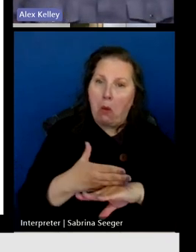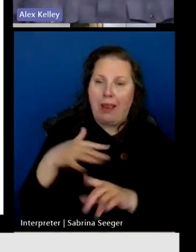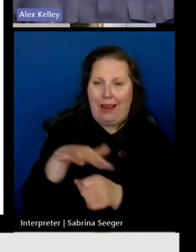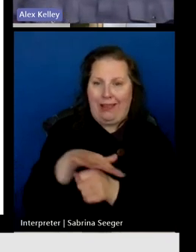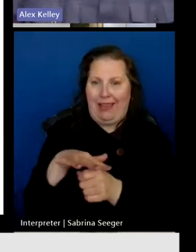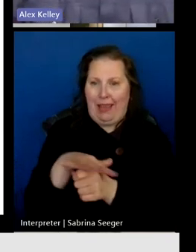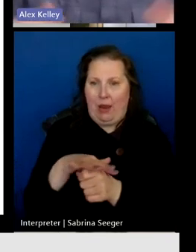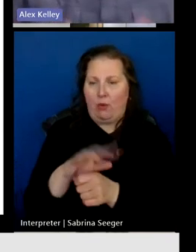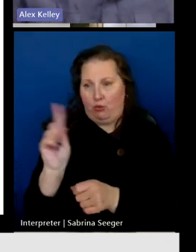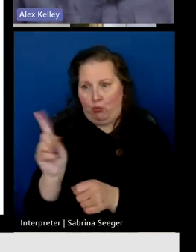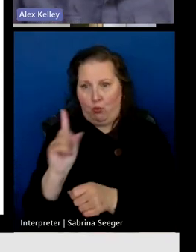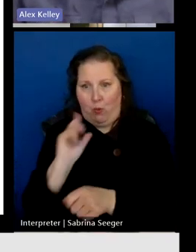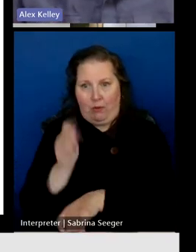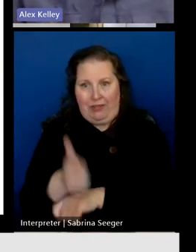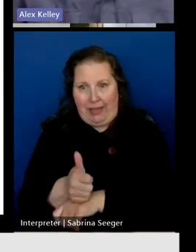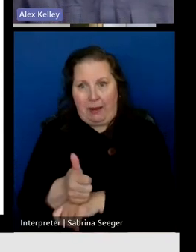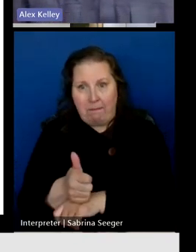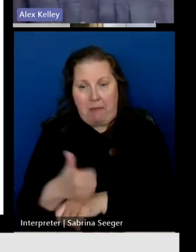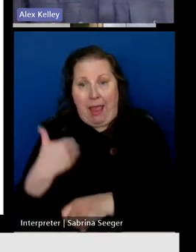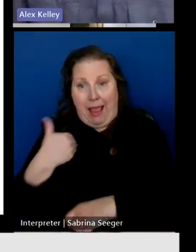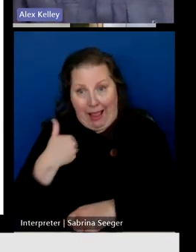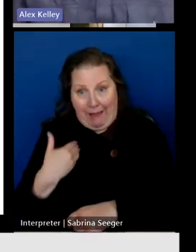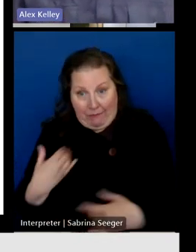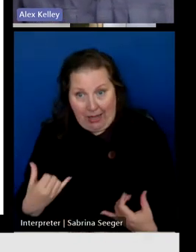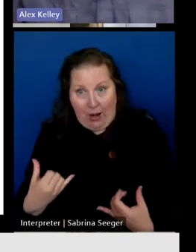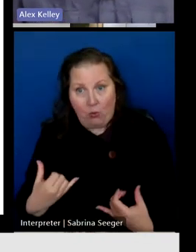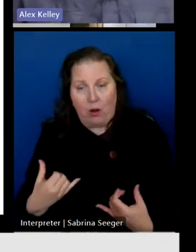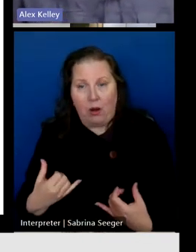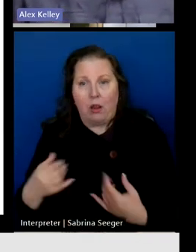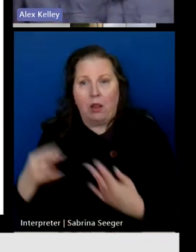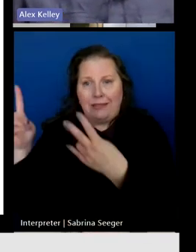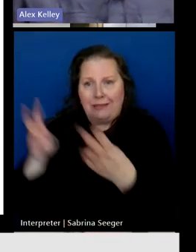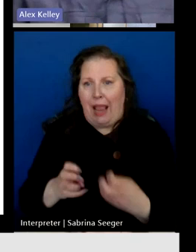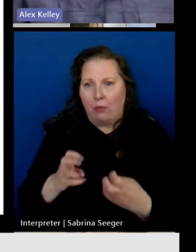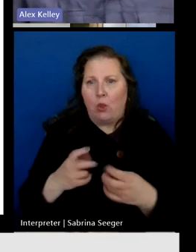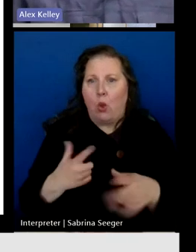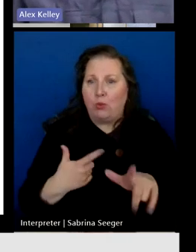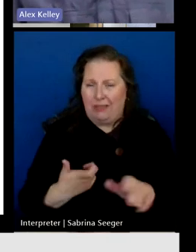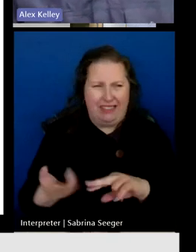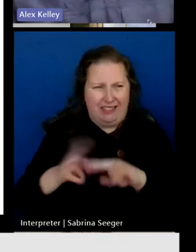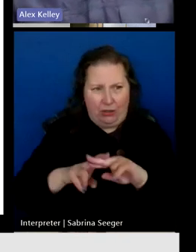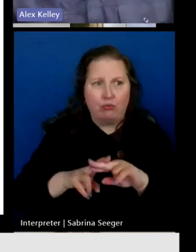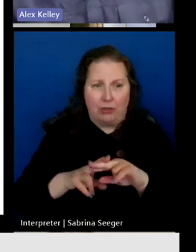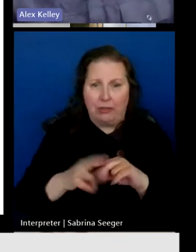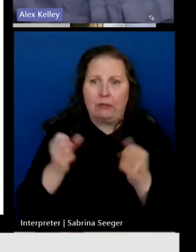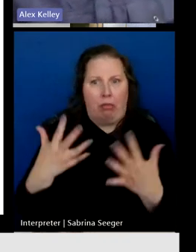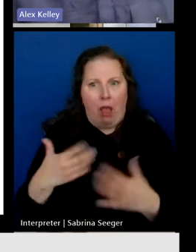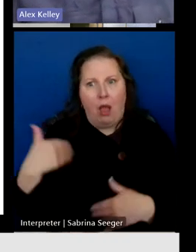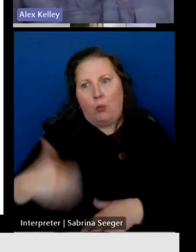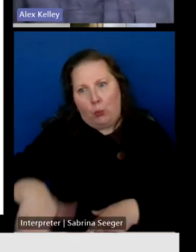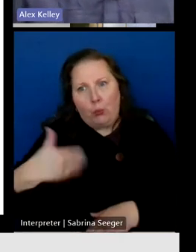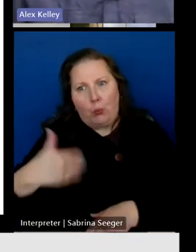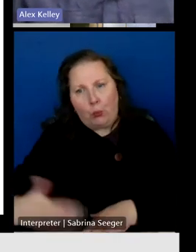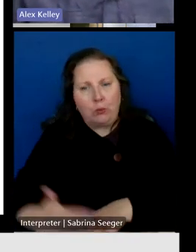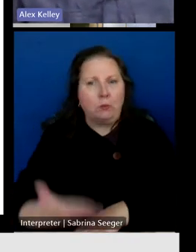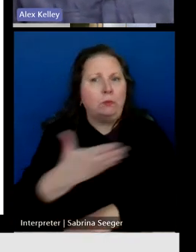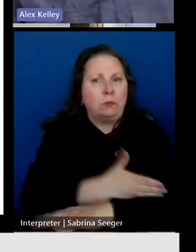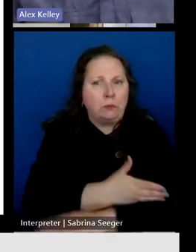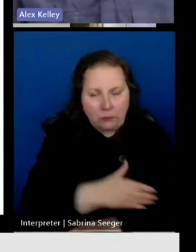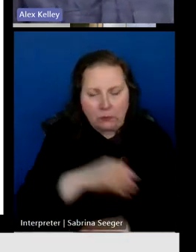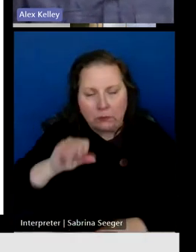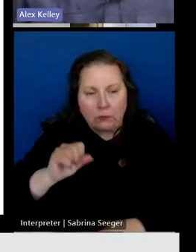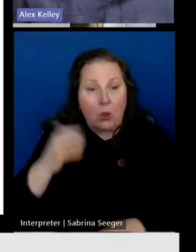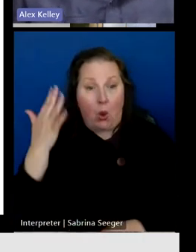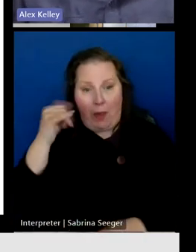area that is covered by mobile wireless, download speeds have increased by quite a bit. And that's due to